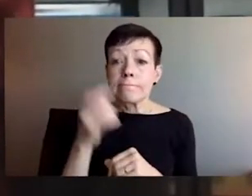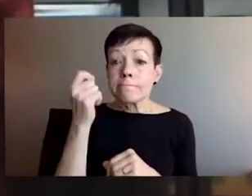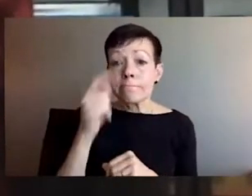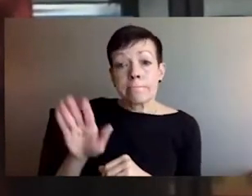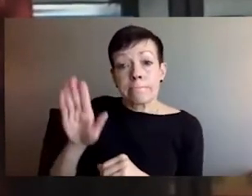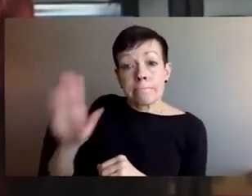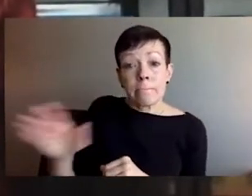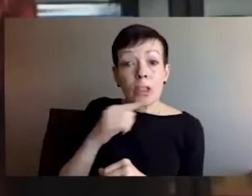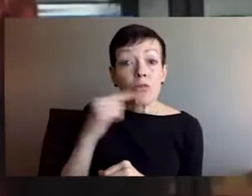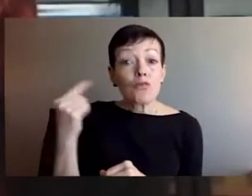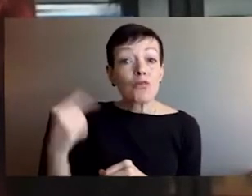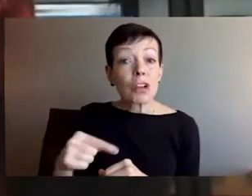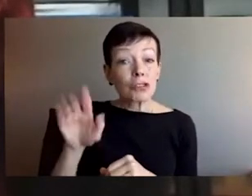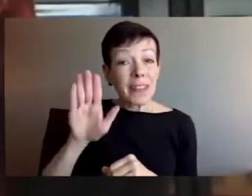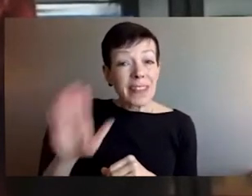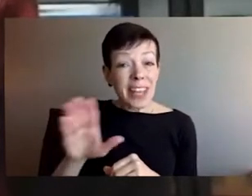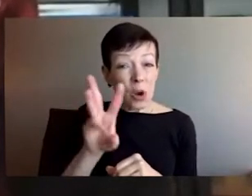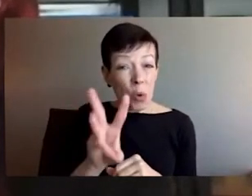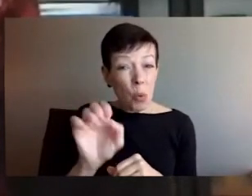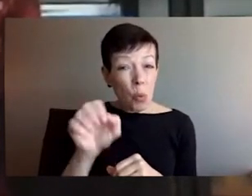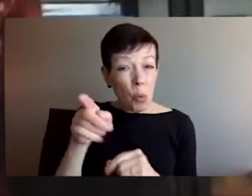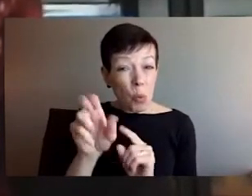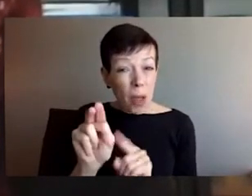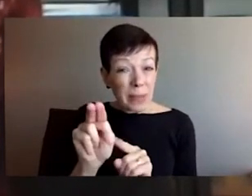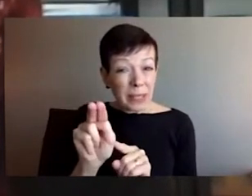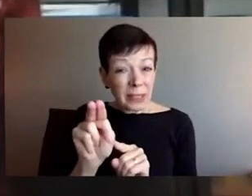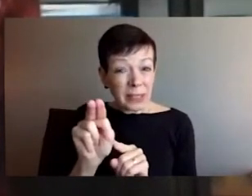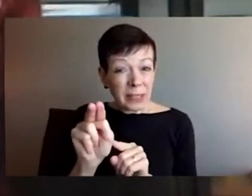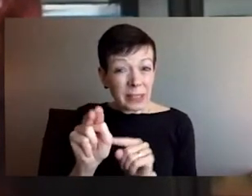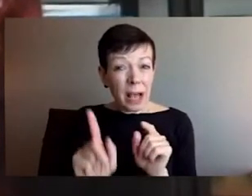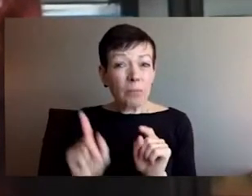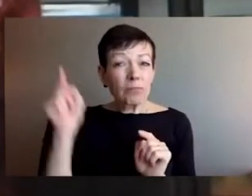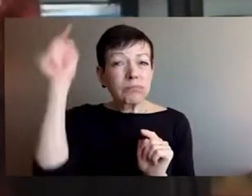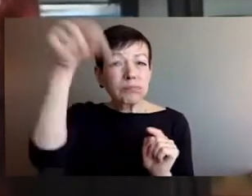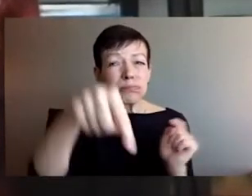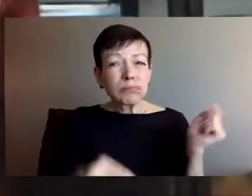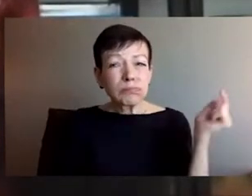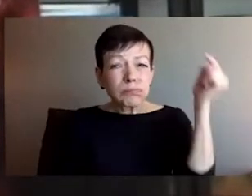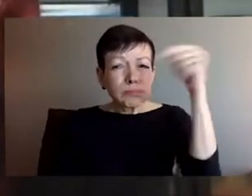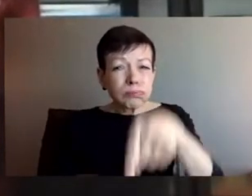The philharmonic and the opera and ballet theater have been bombed.